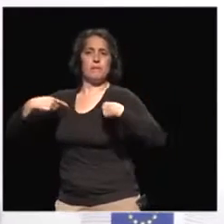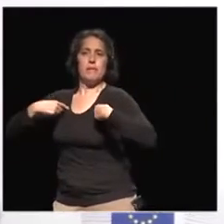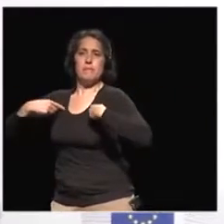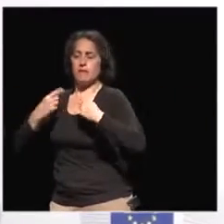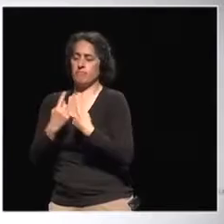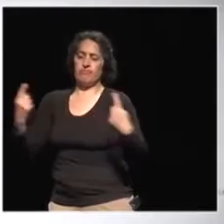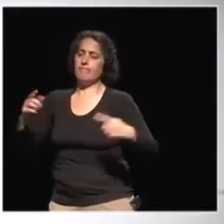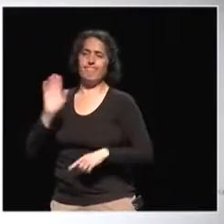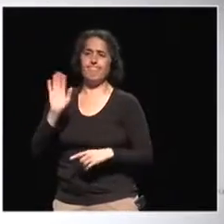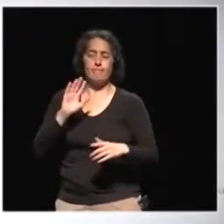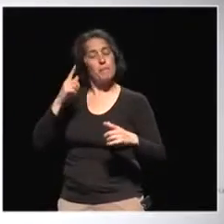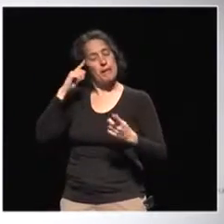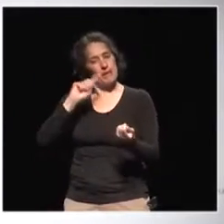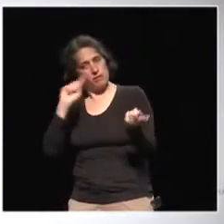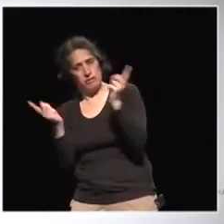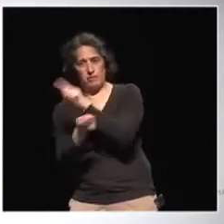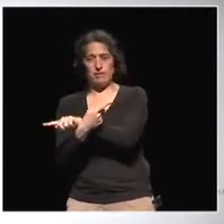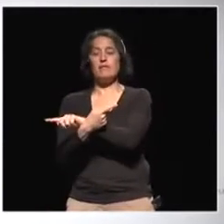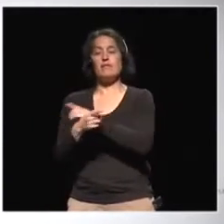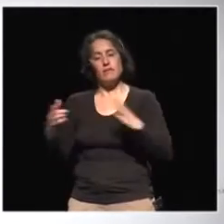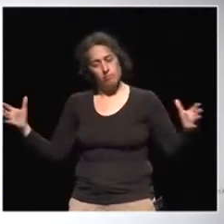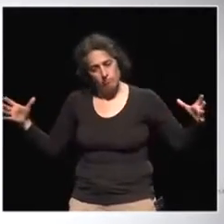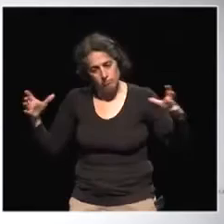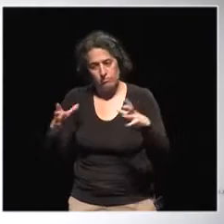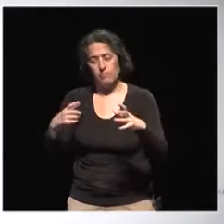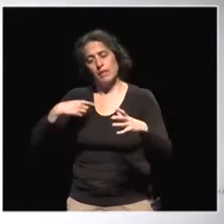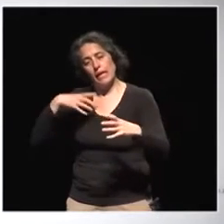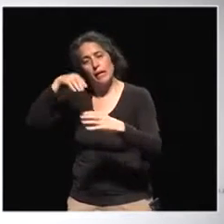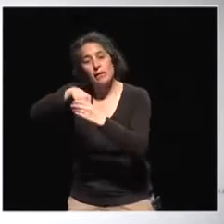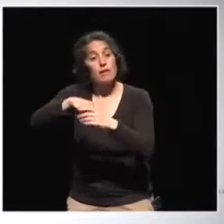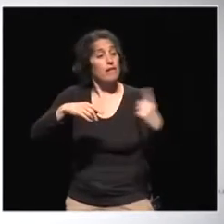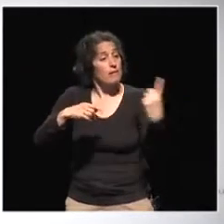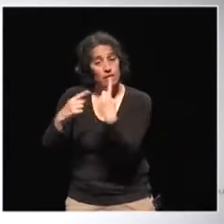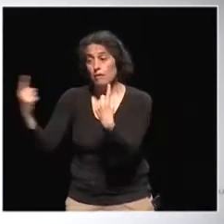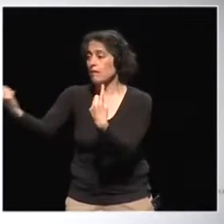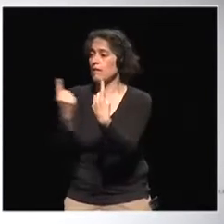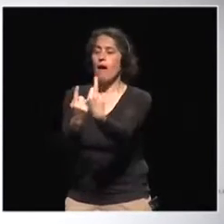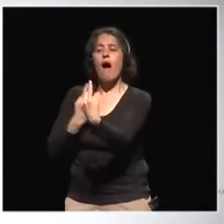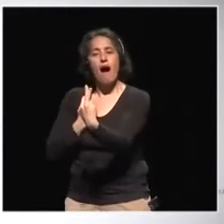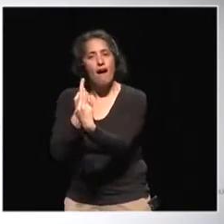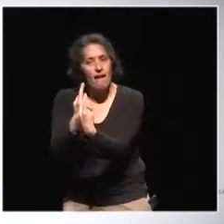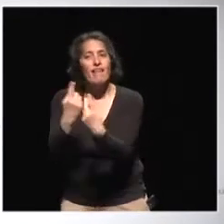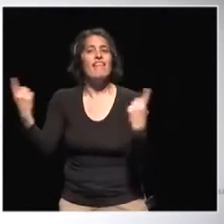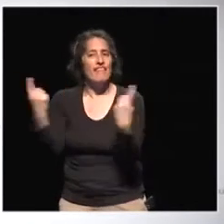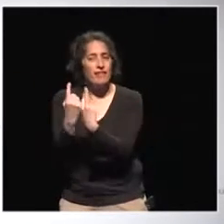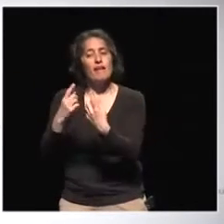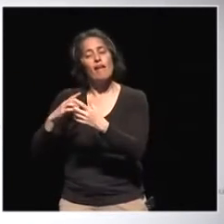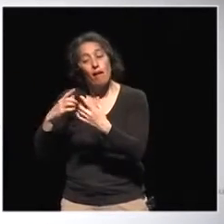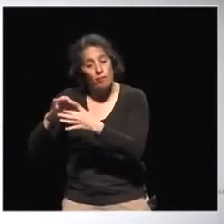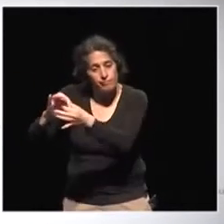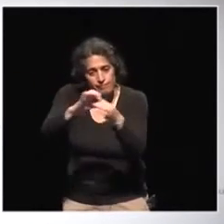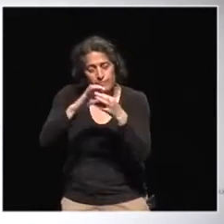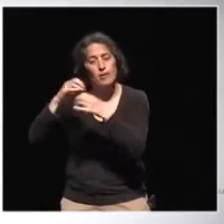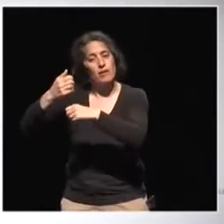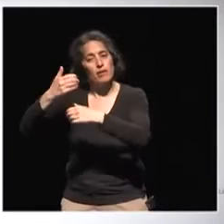it's really the participation. It's really the action. It's doing the things differently, doing those jointly, really